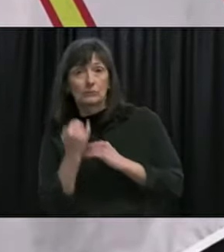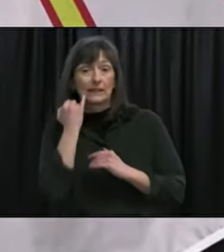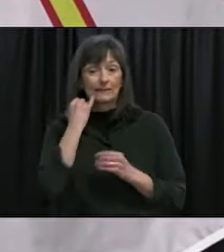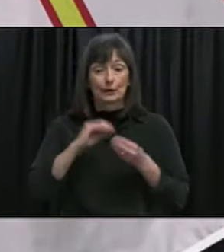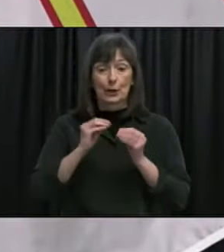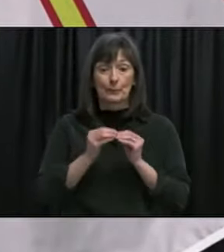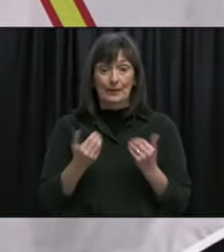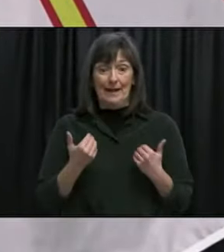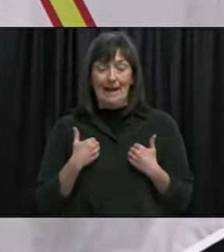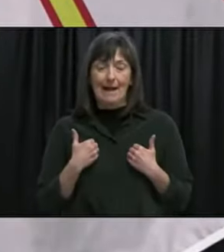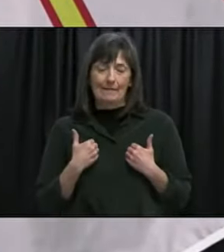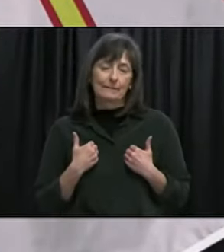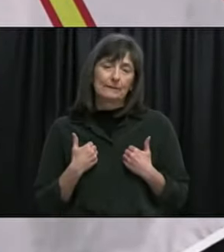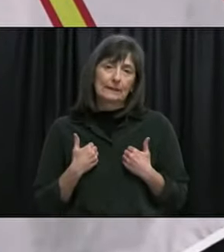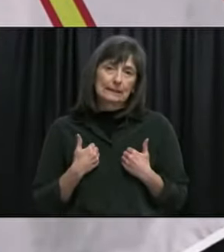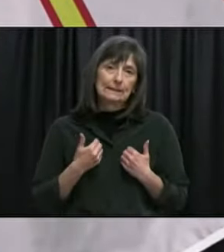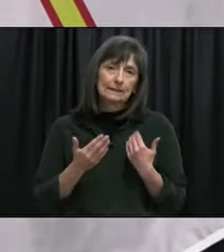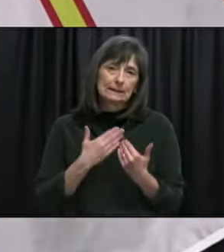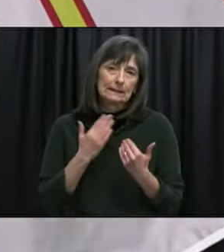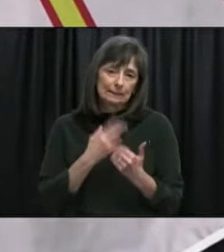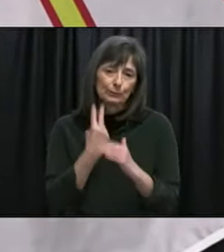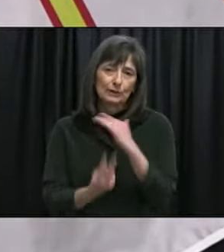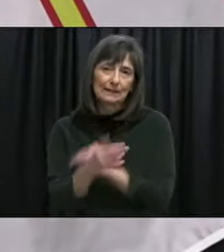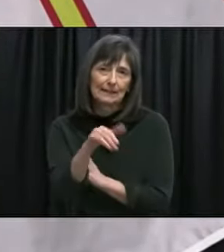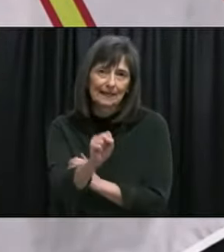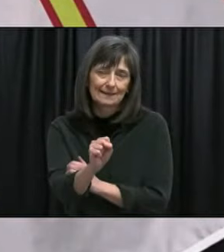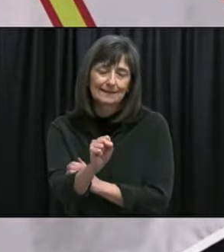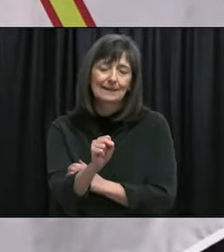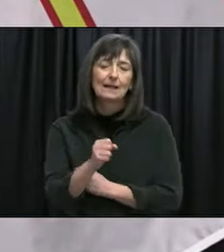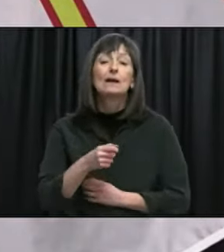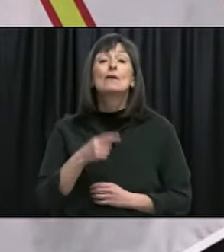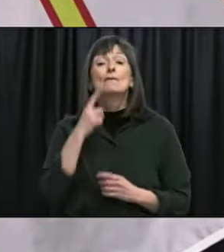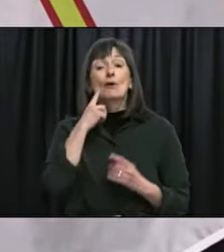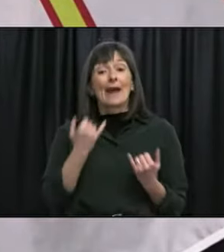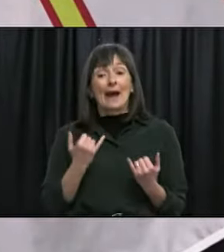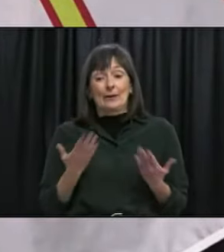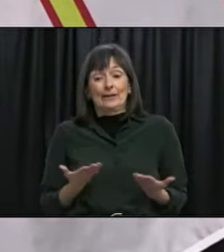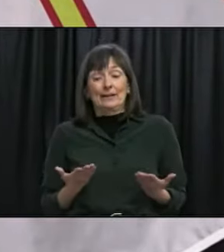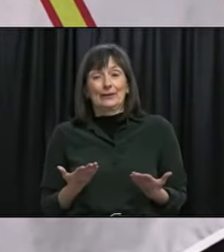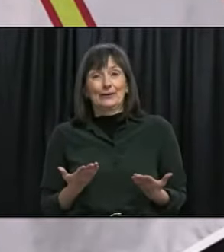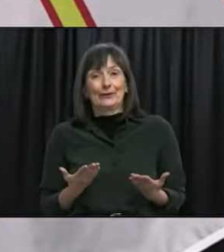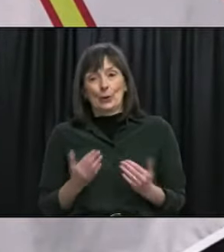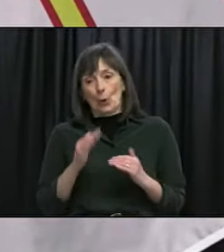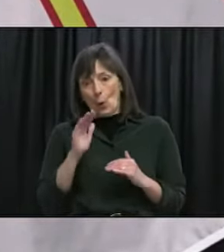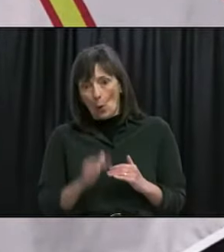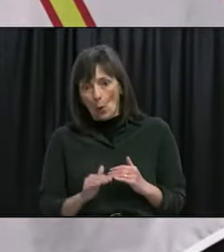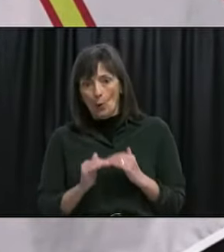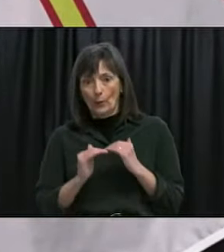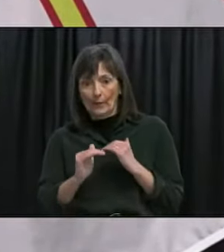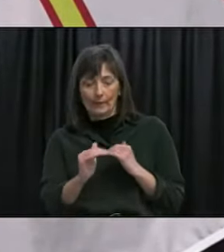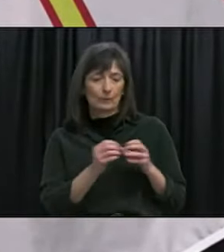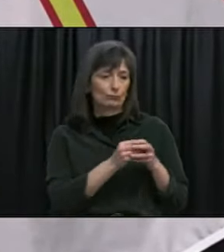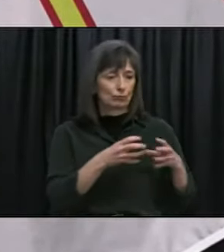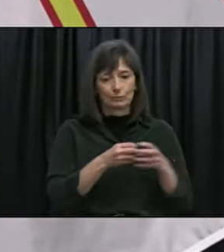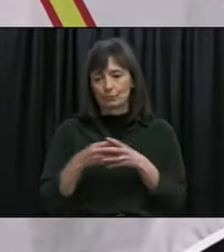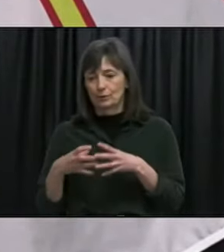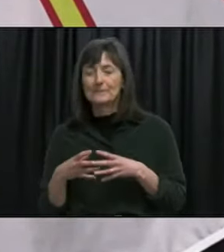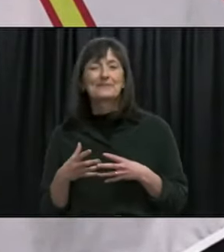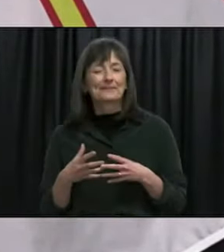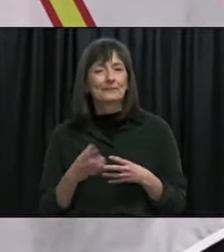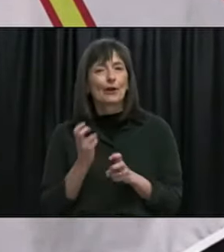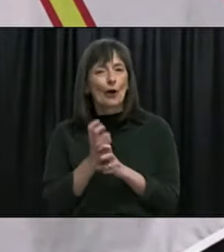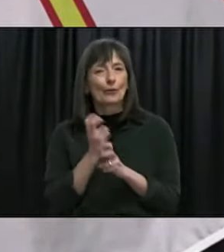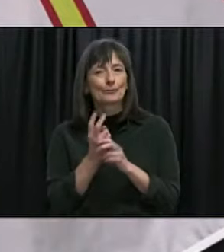but it's very speculative otherwise so predictive modeling can help in many aspects in terms of for instance